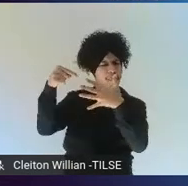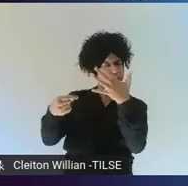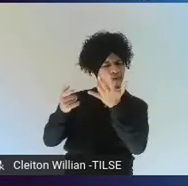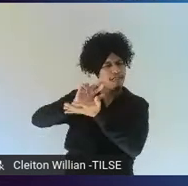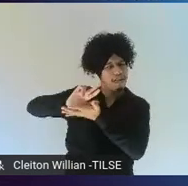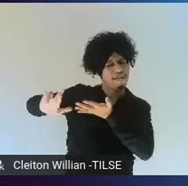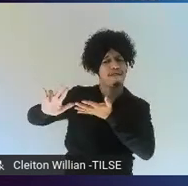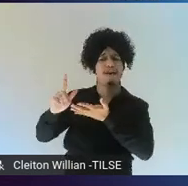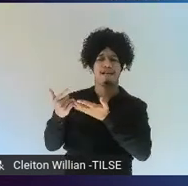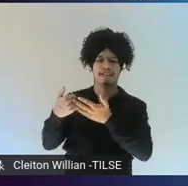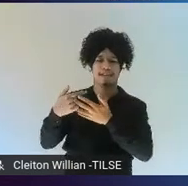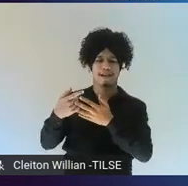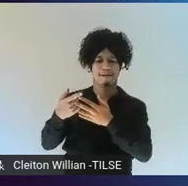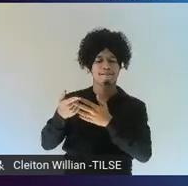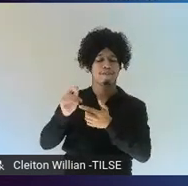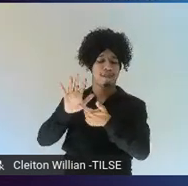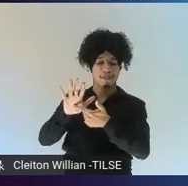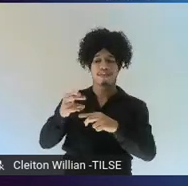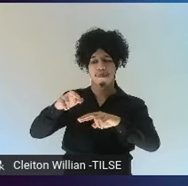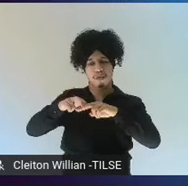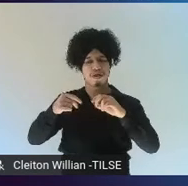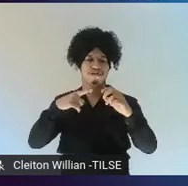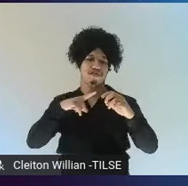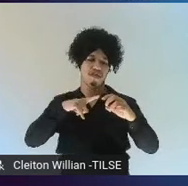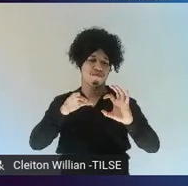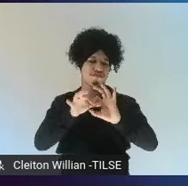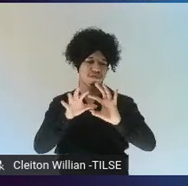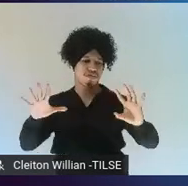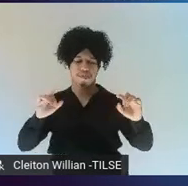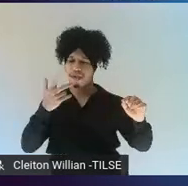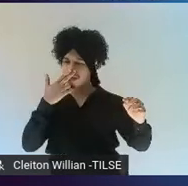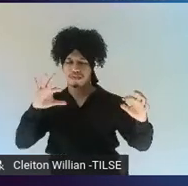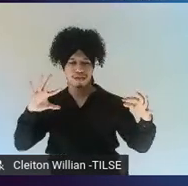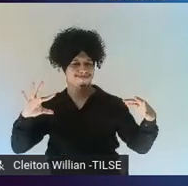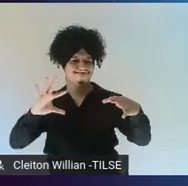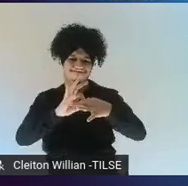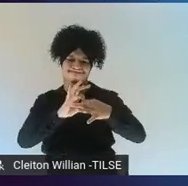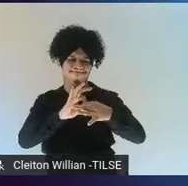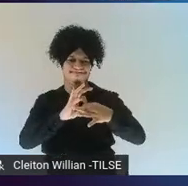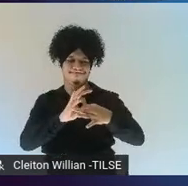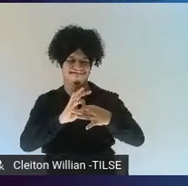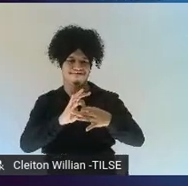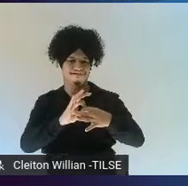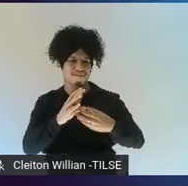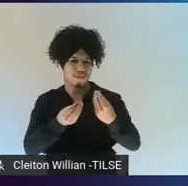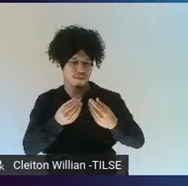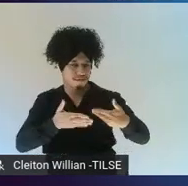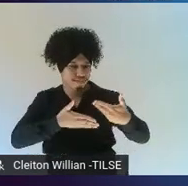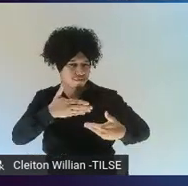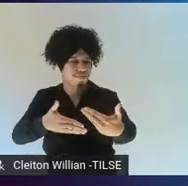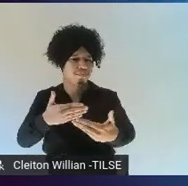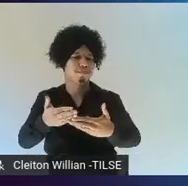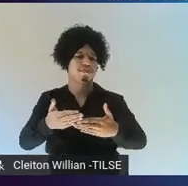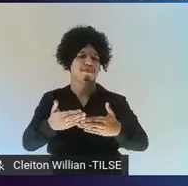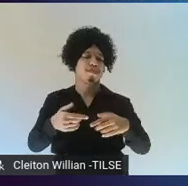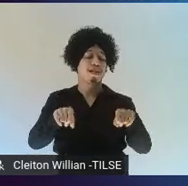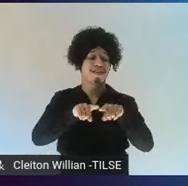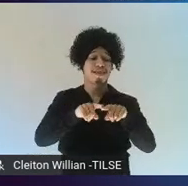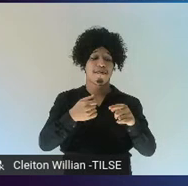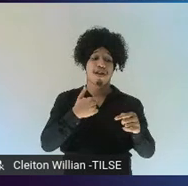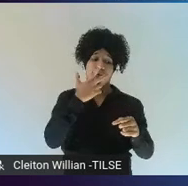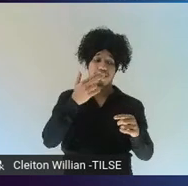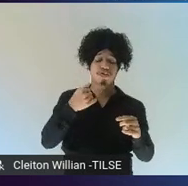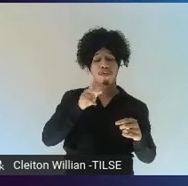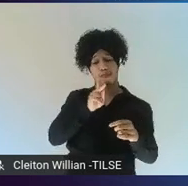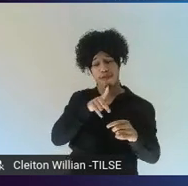and the lack of confidence of these instructors, and also the language proficiency of the students probably all played